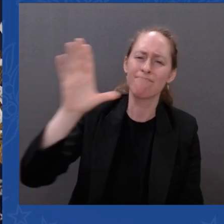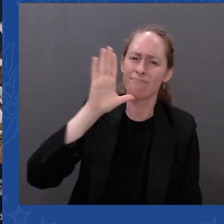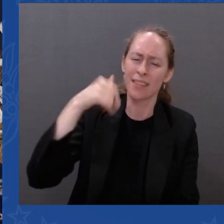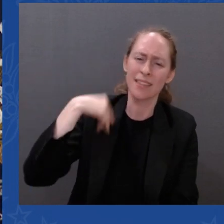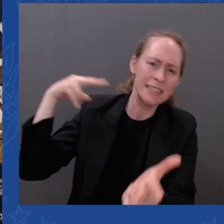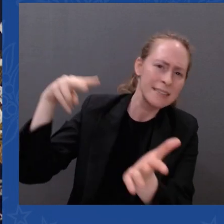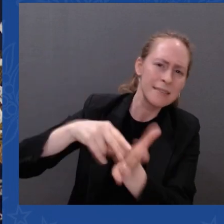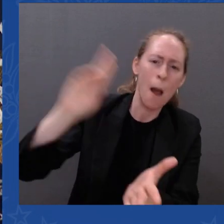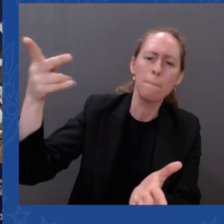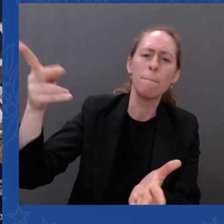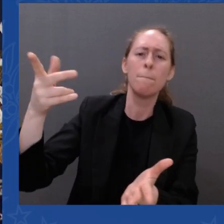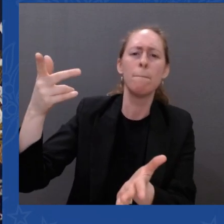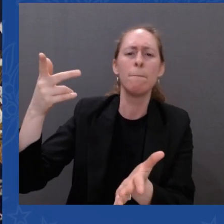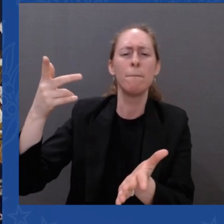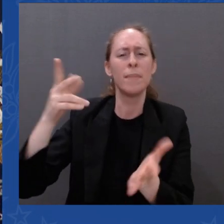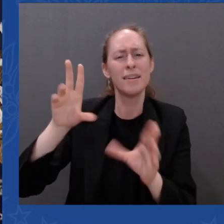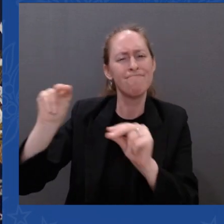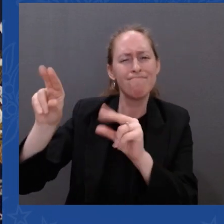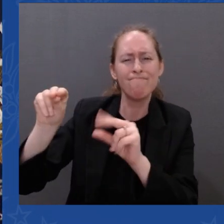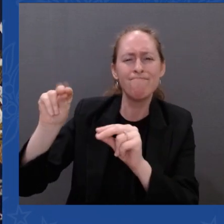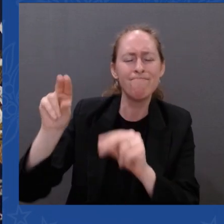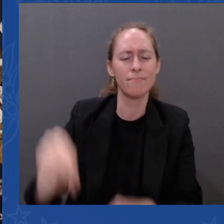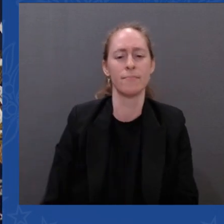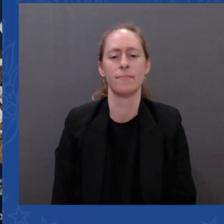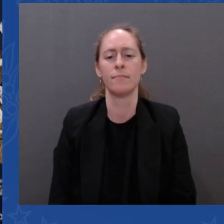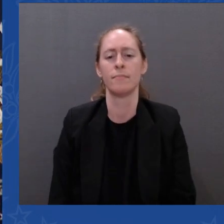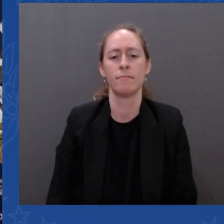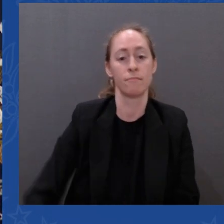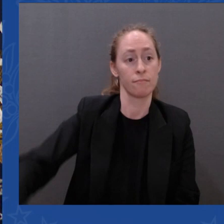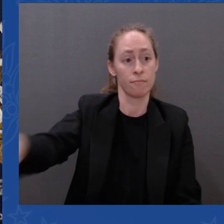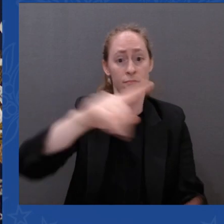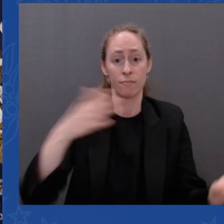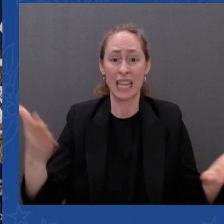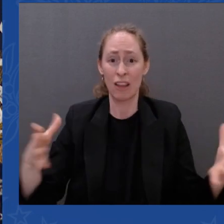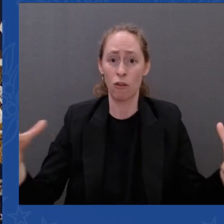clear to every elected official in this country. It's time to act.